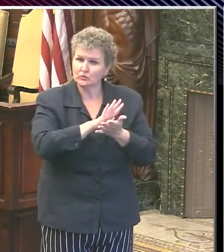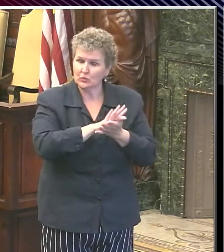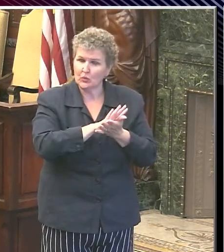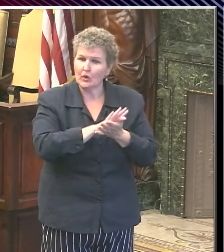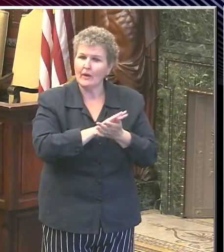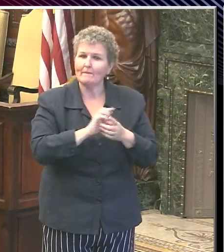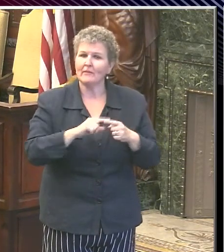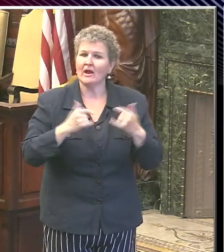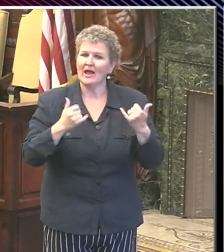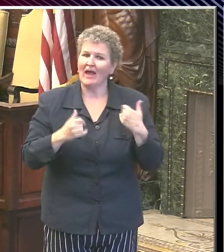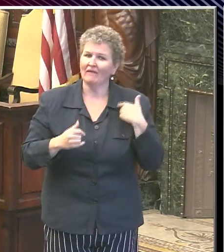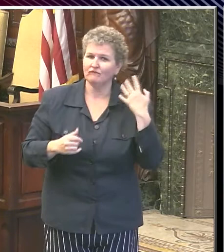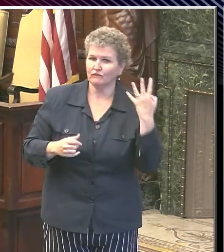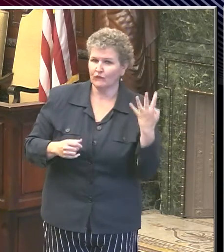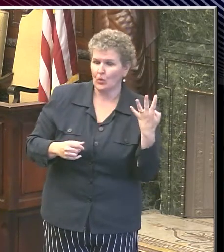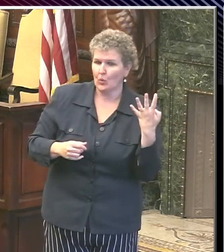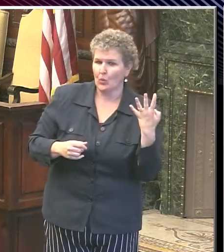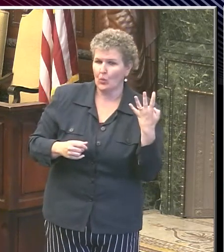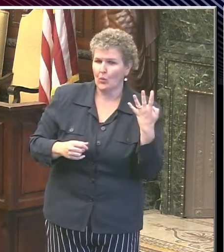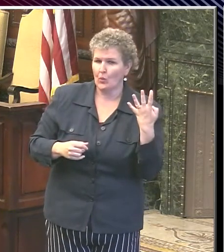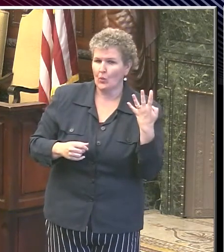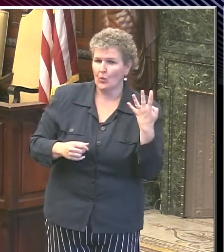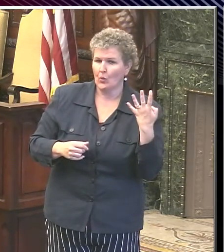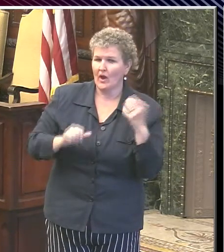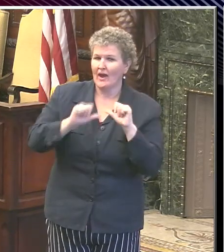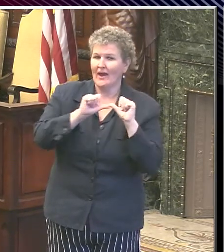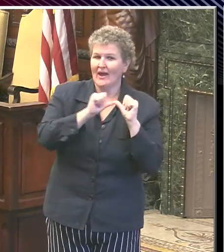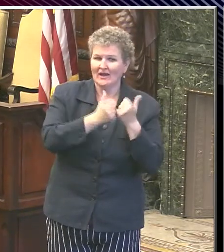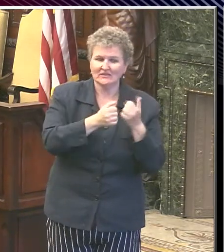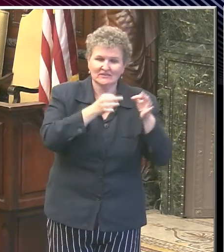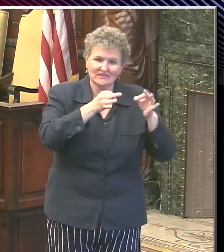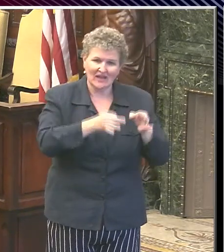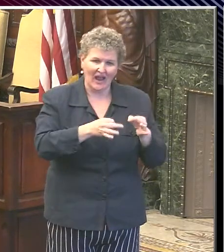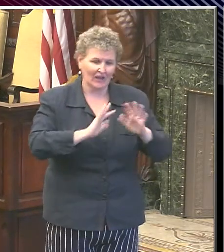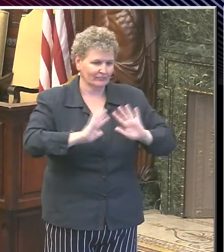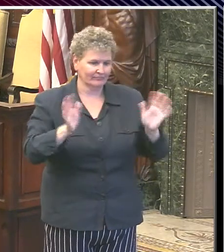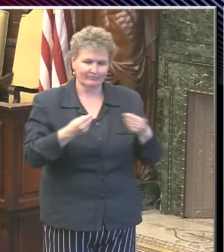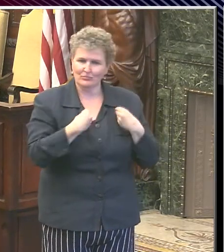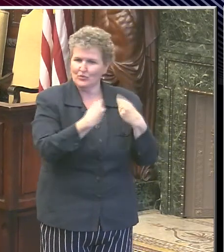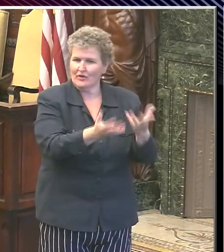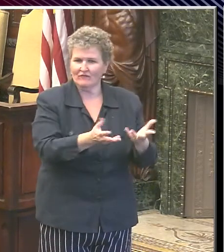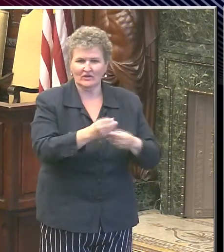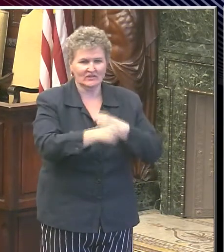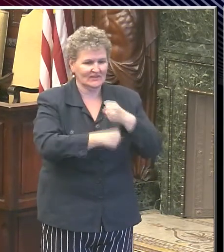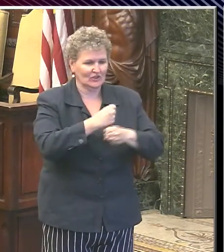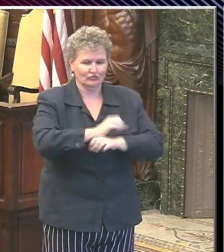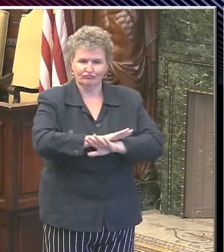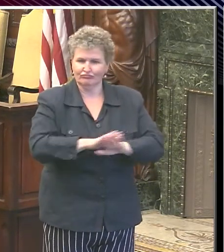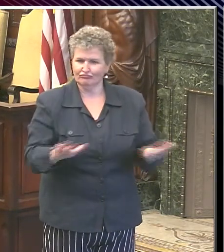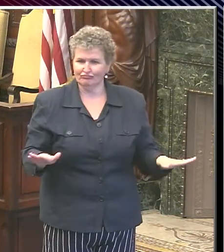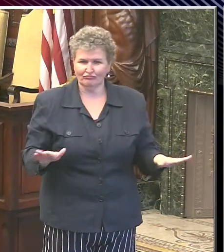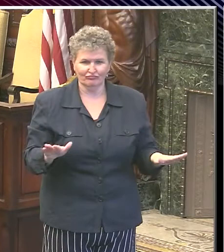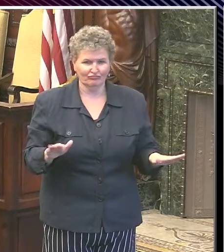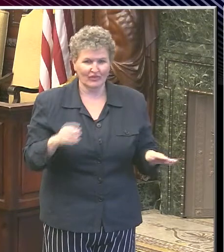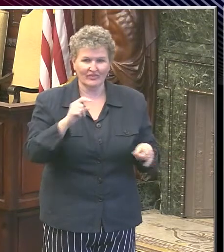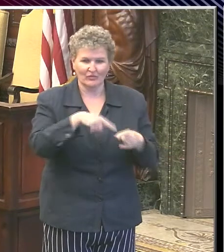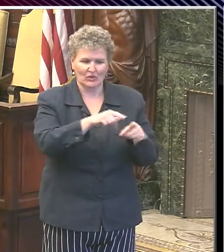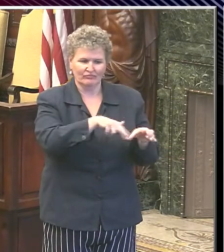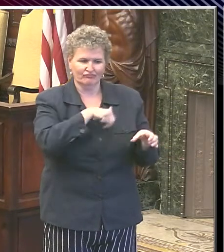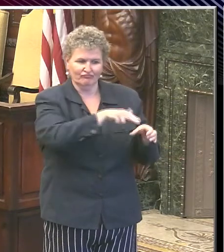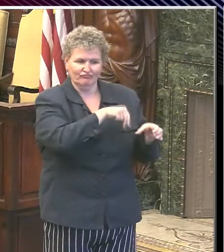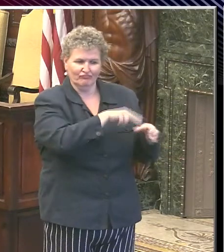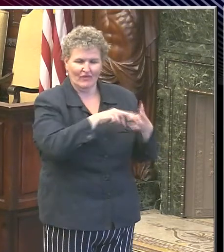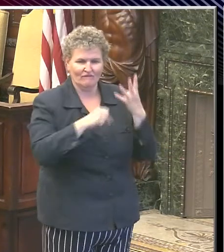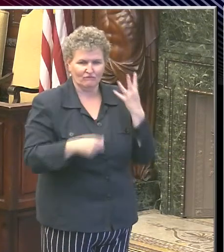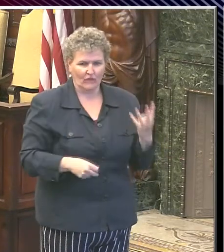agencies that have opted not to be able to move forward or continue in the program. They actually are not